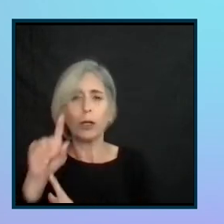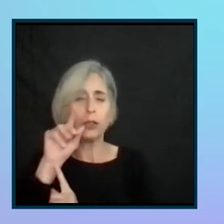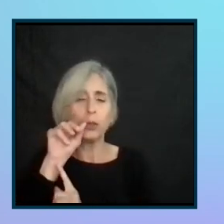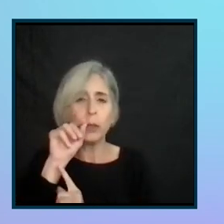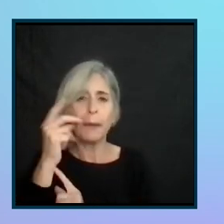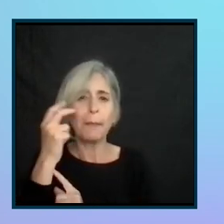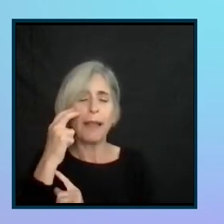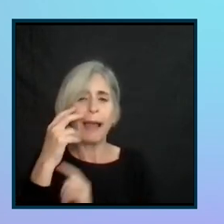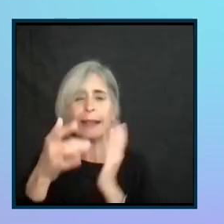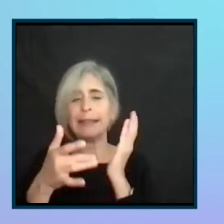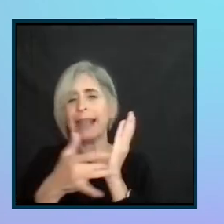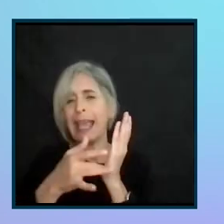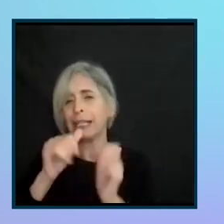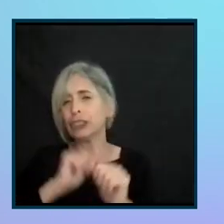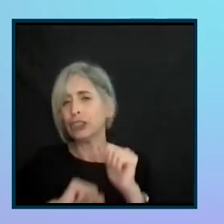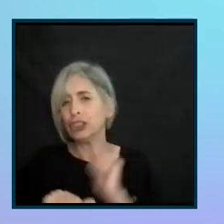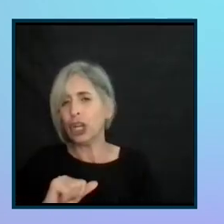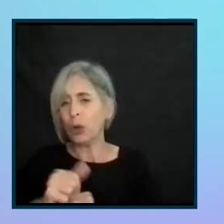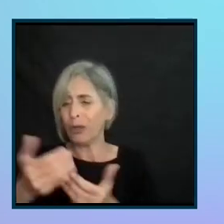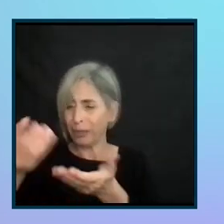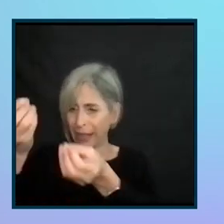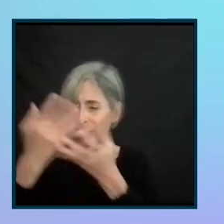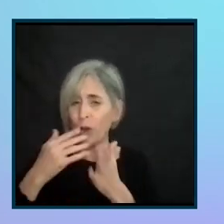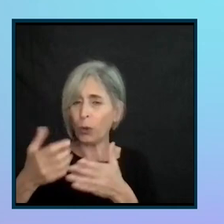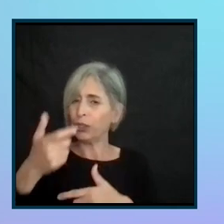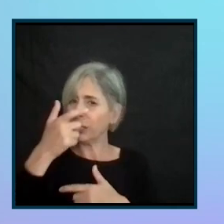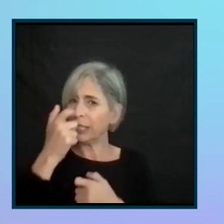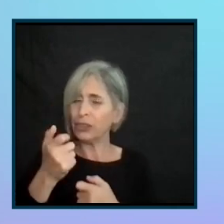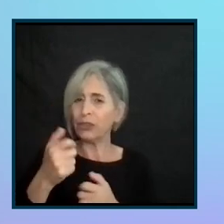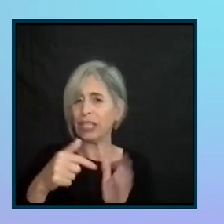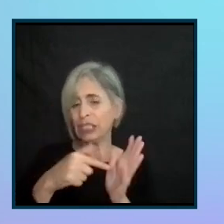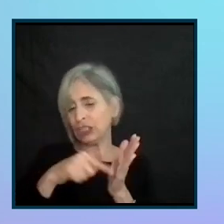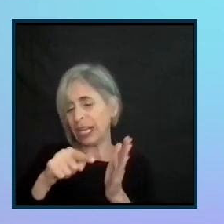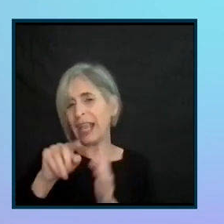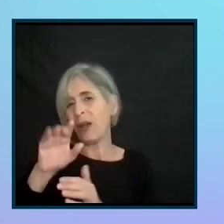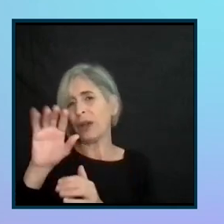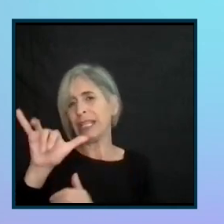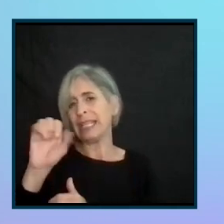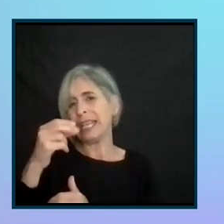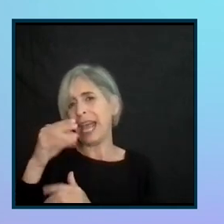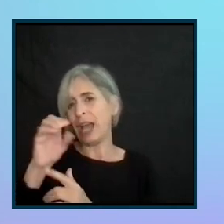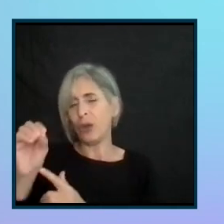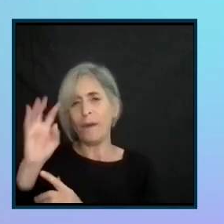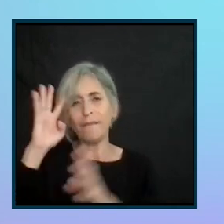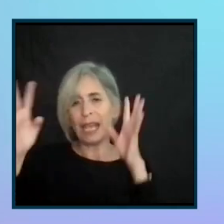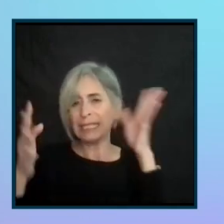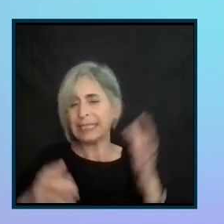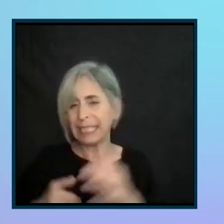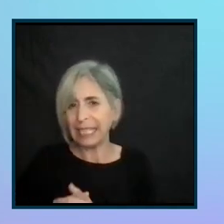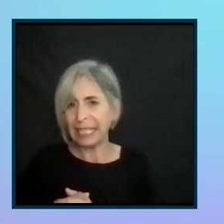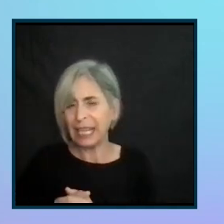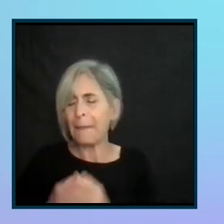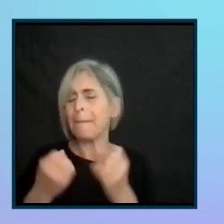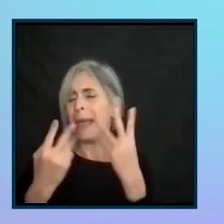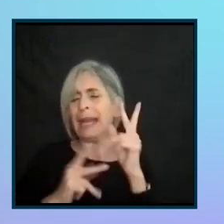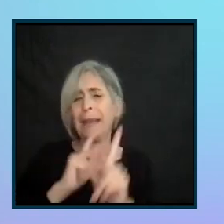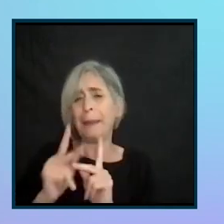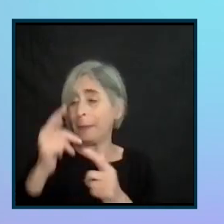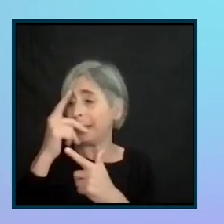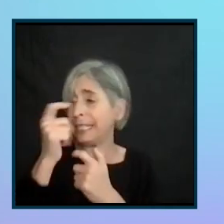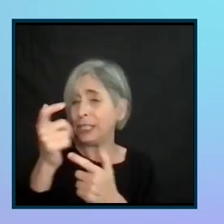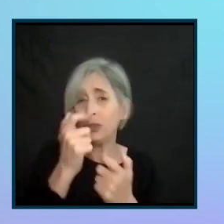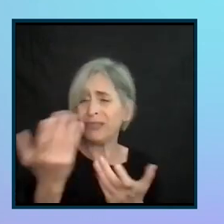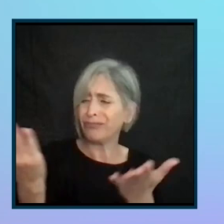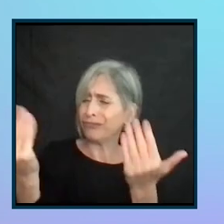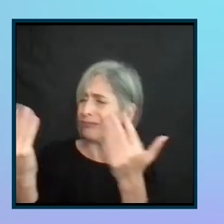tech show and let us know you're interested in checking out Yahoo fantasy because we really want to get as many people out there that are interested in